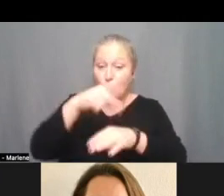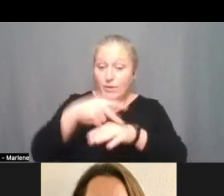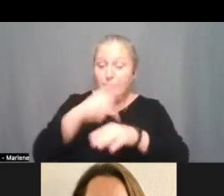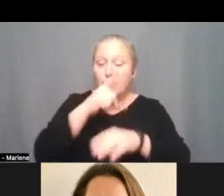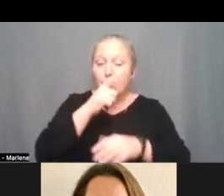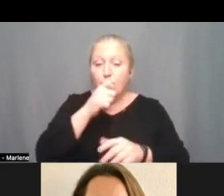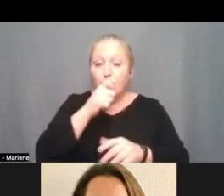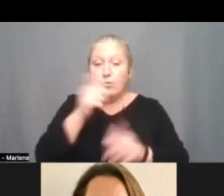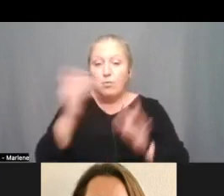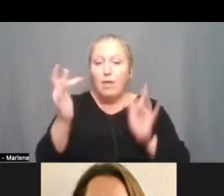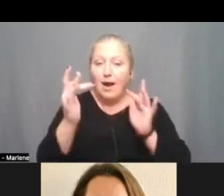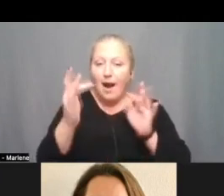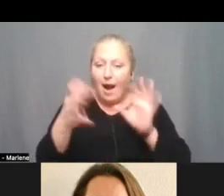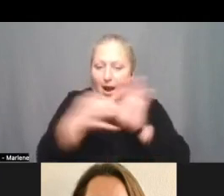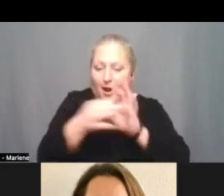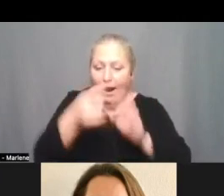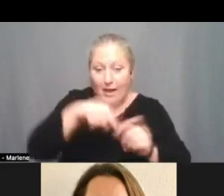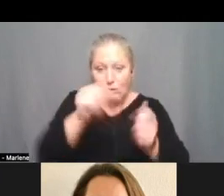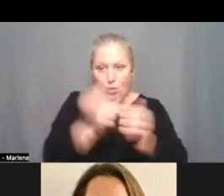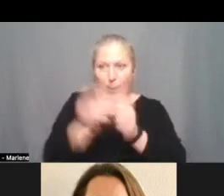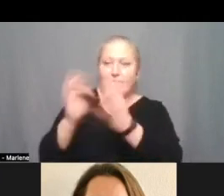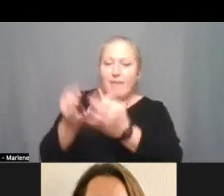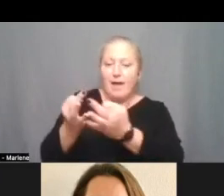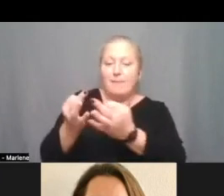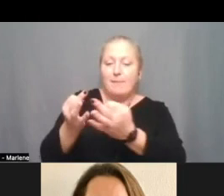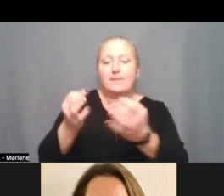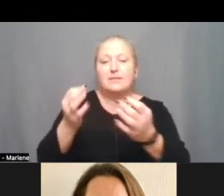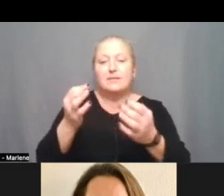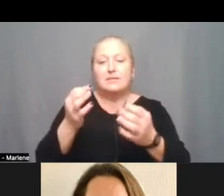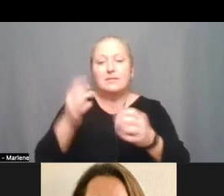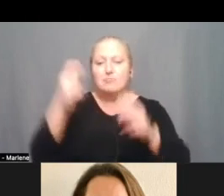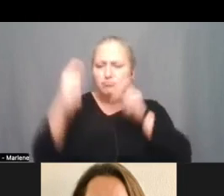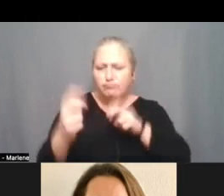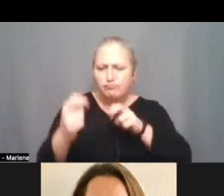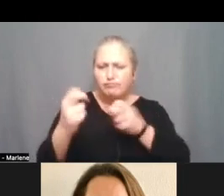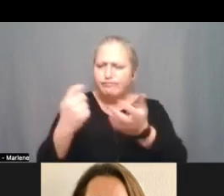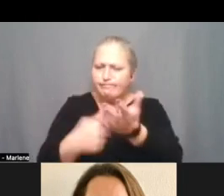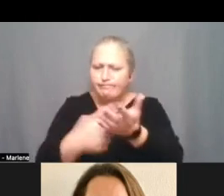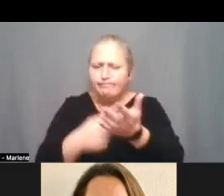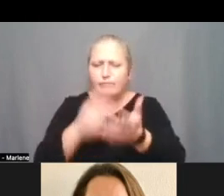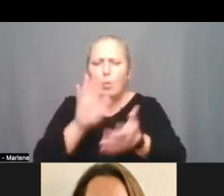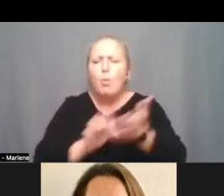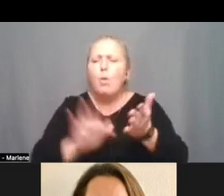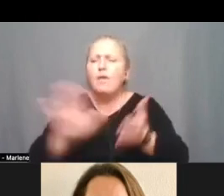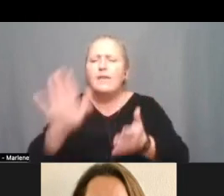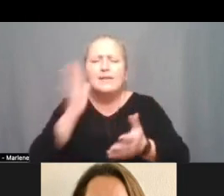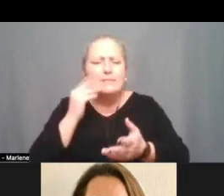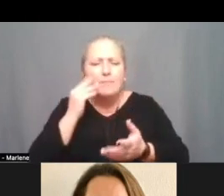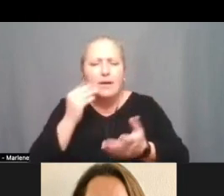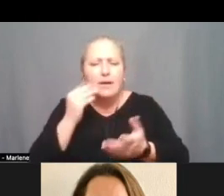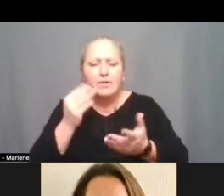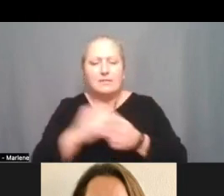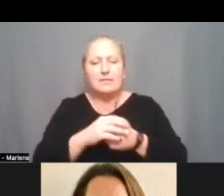connect us with these families who sit with us and talk to us about their experiences and